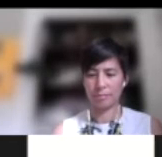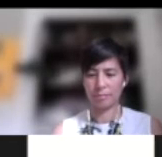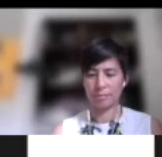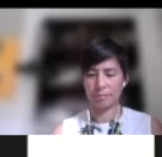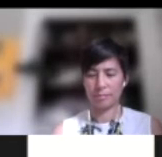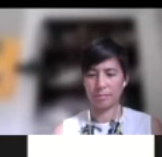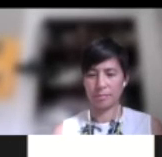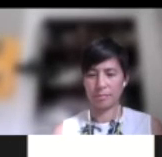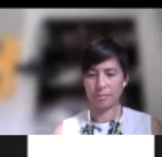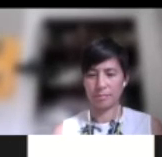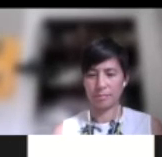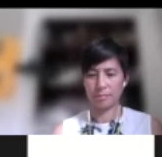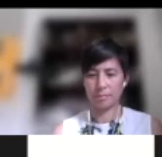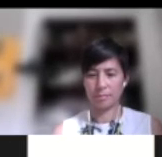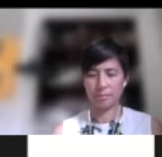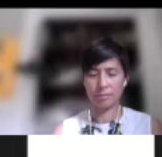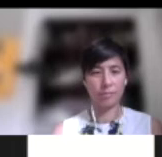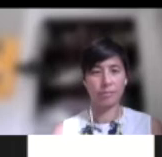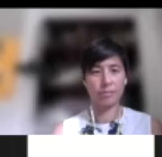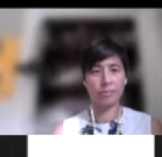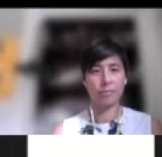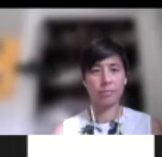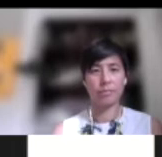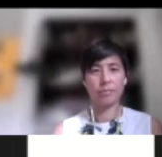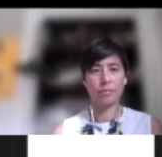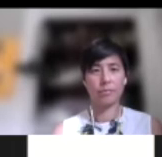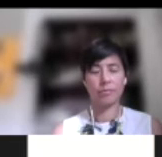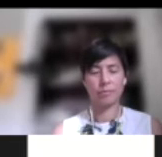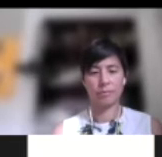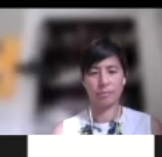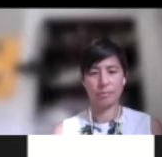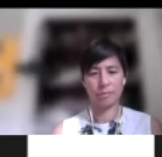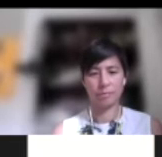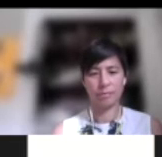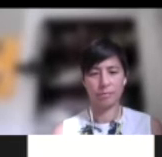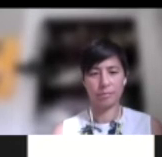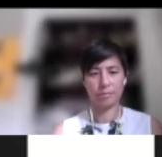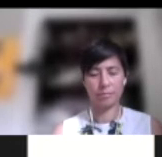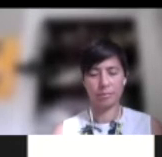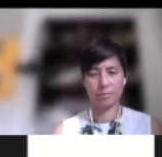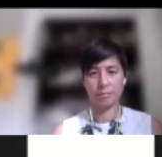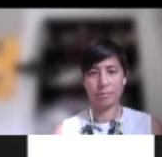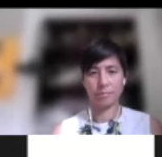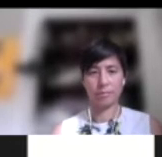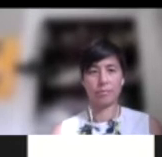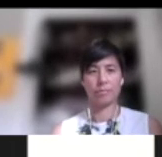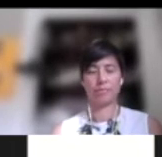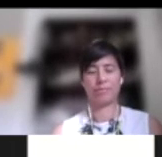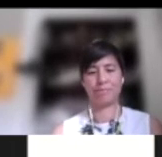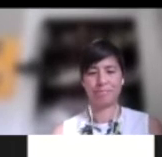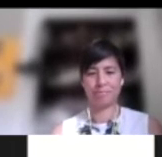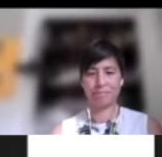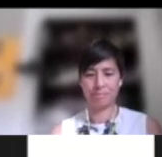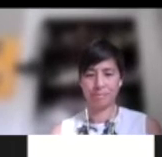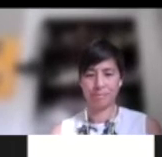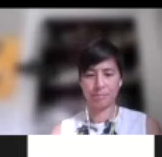that 59%, 36% said yes to the recall, 45% said no, and 19% said, I don't know. So the good